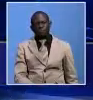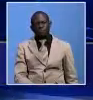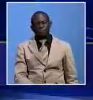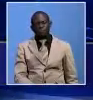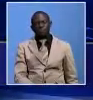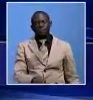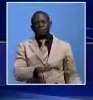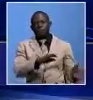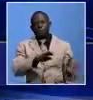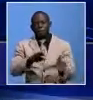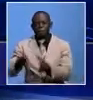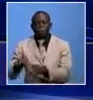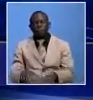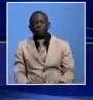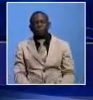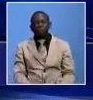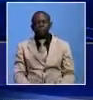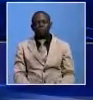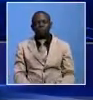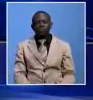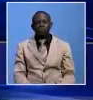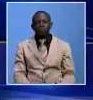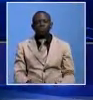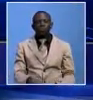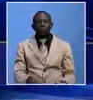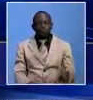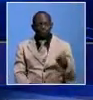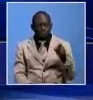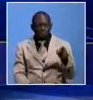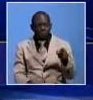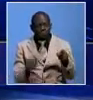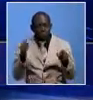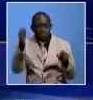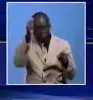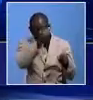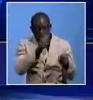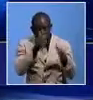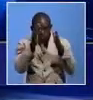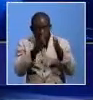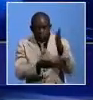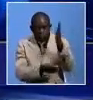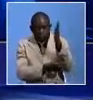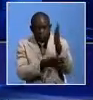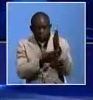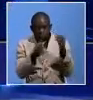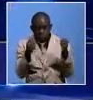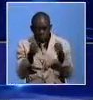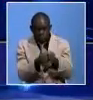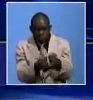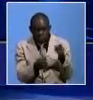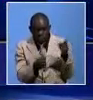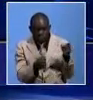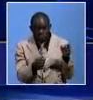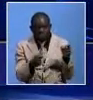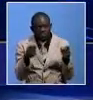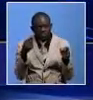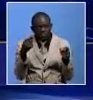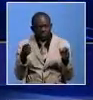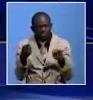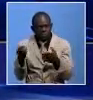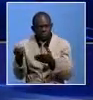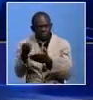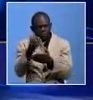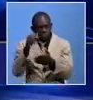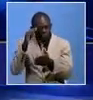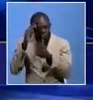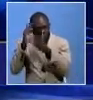Environment Minister Collins Nzovu has requested the African Development Bank ADB to lift suspension on the financing of the construction